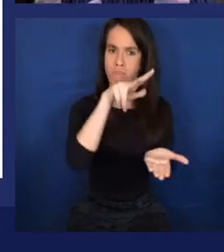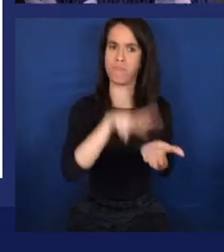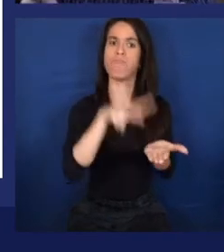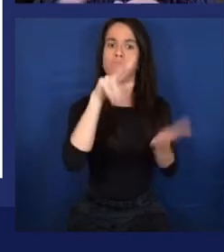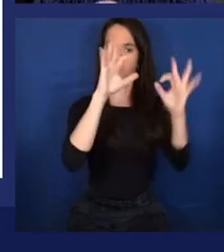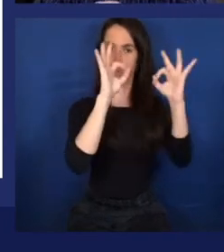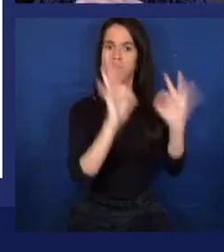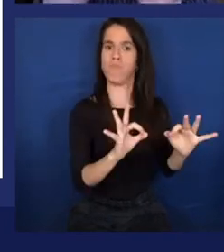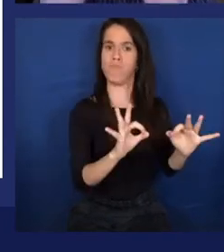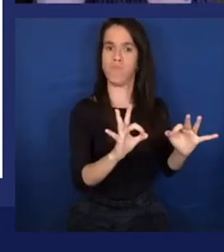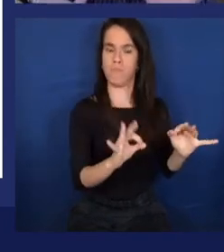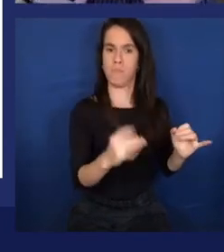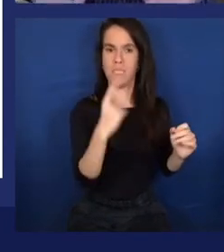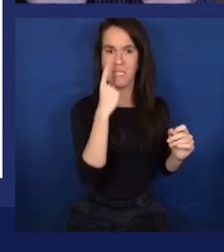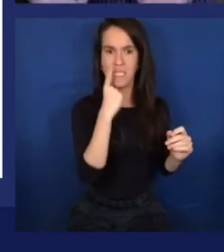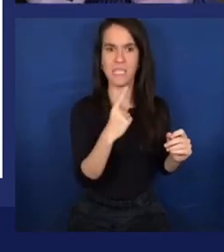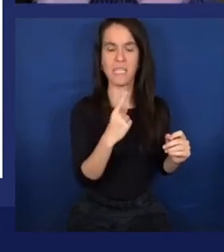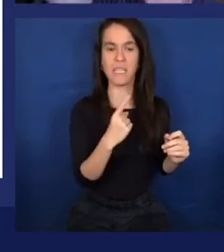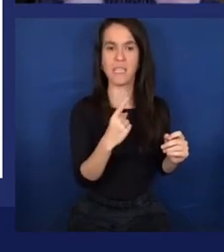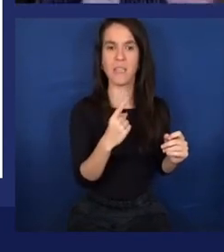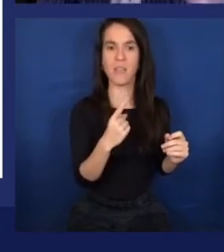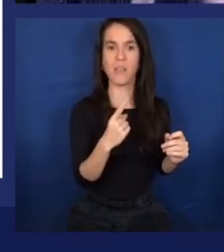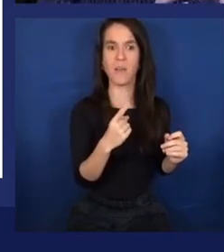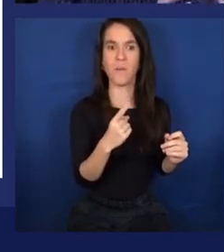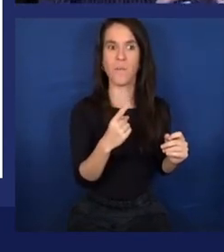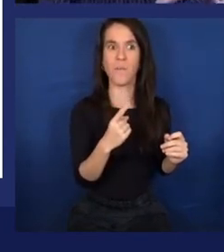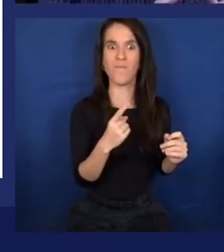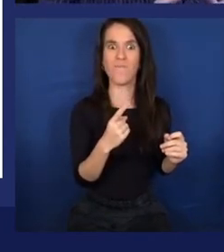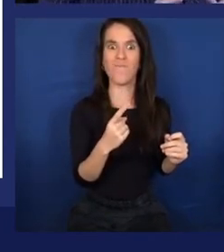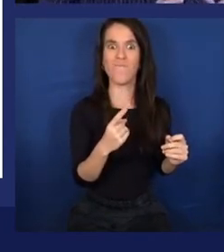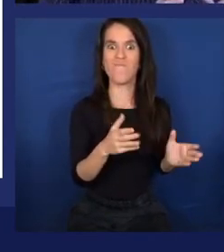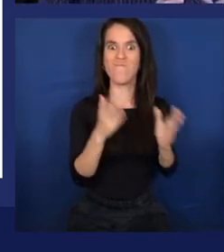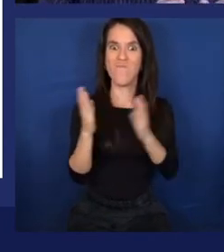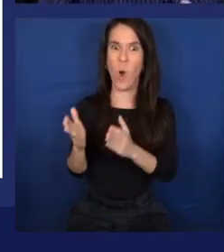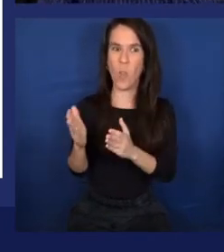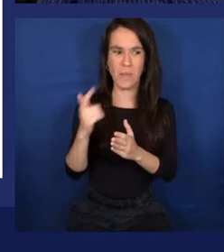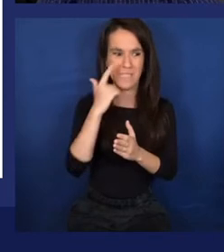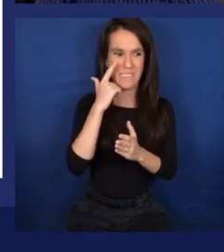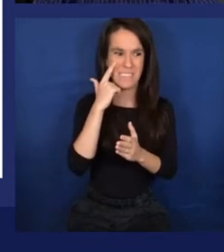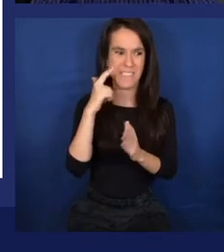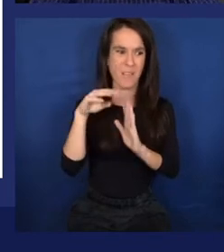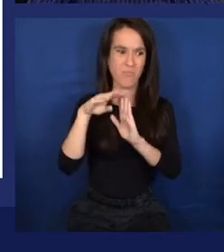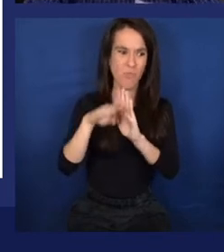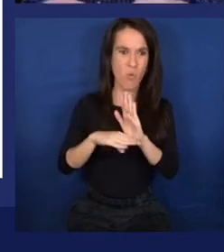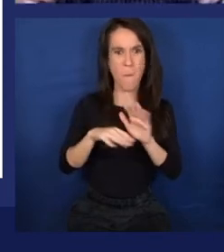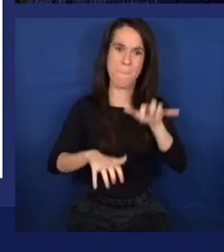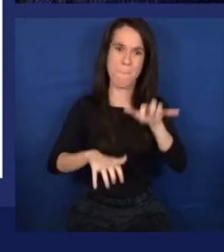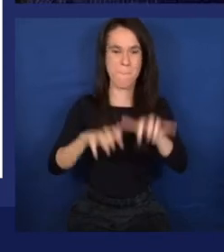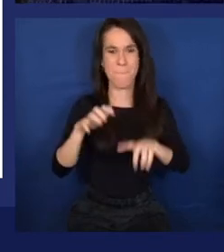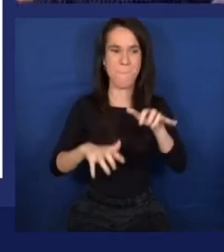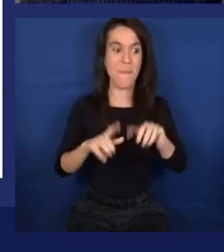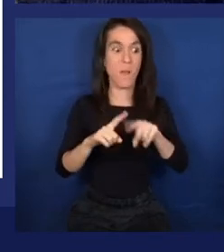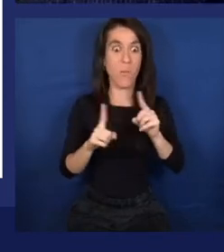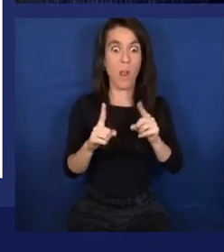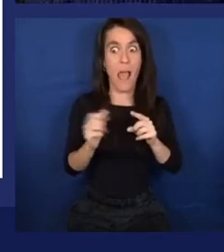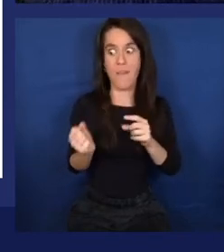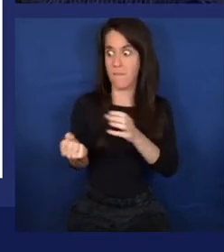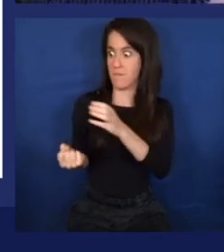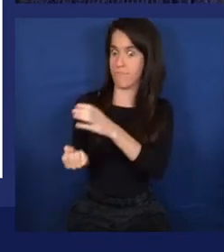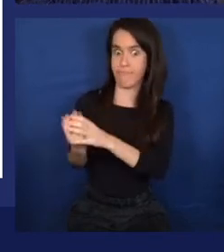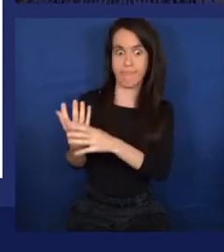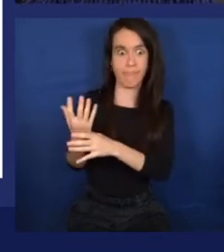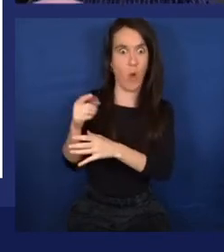LISP and Prologue being good at that. This is most of the activity that happened up until now. But there was an emerging group, the